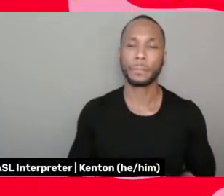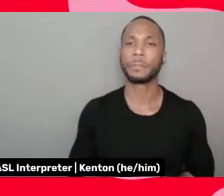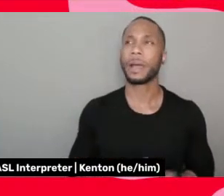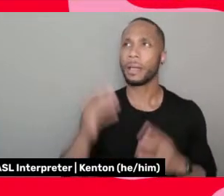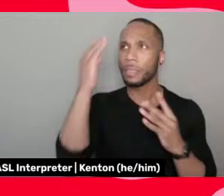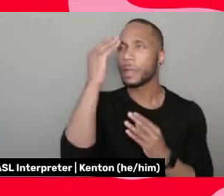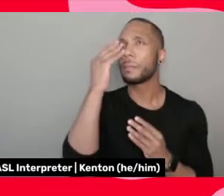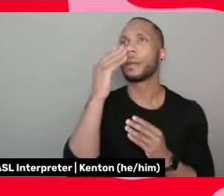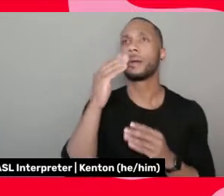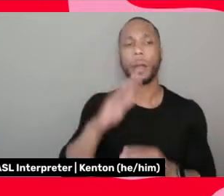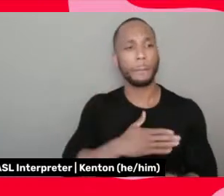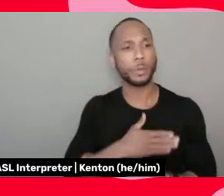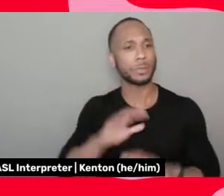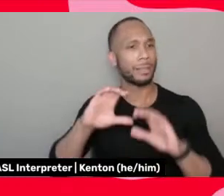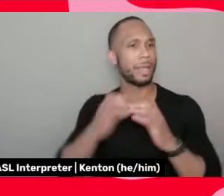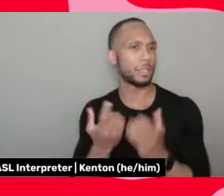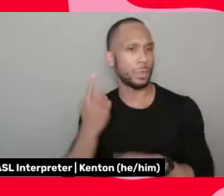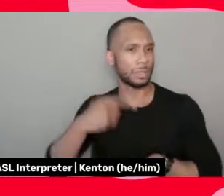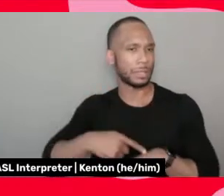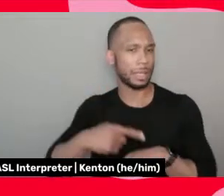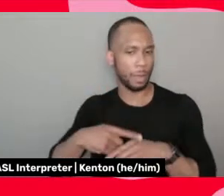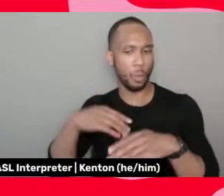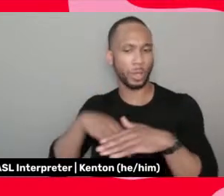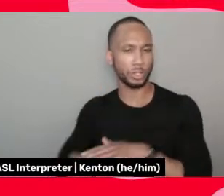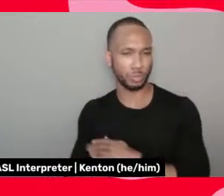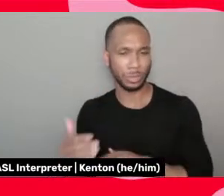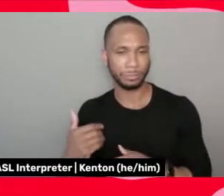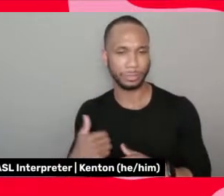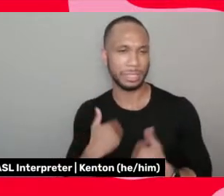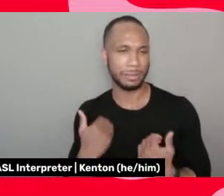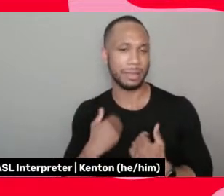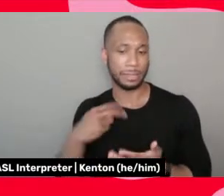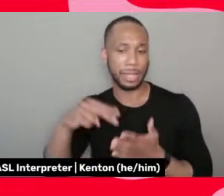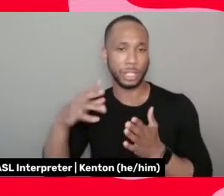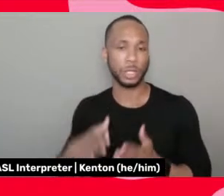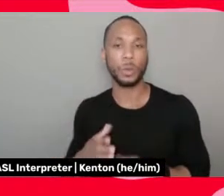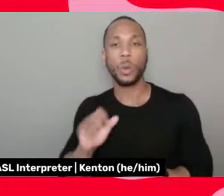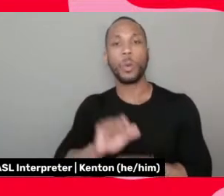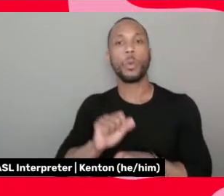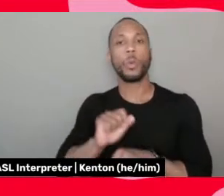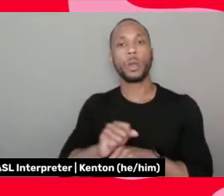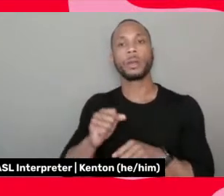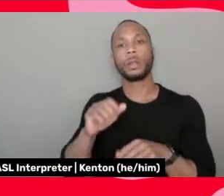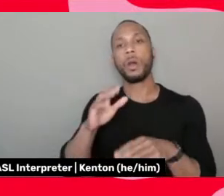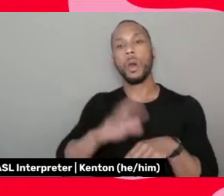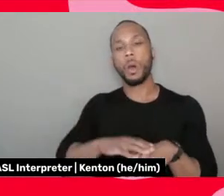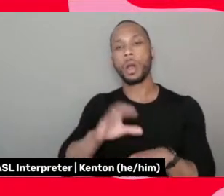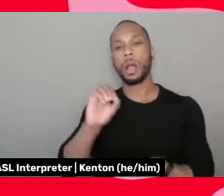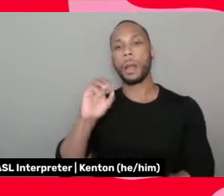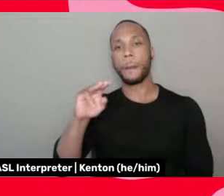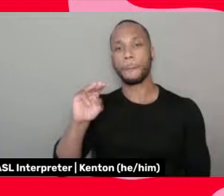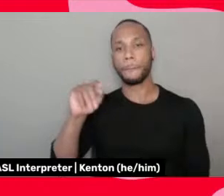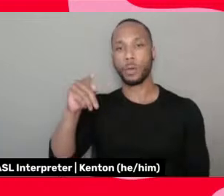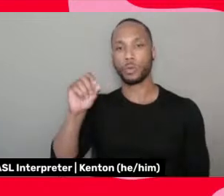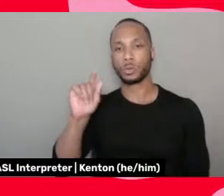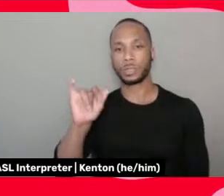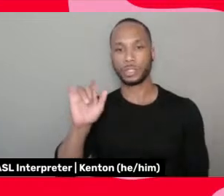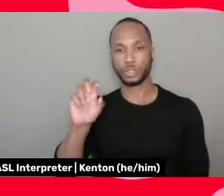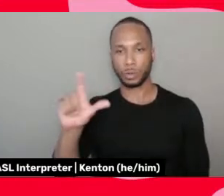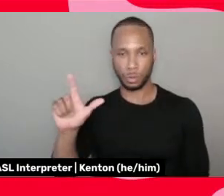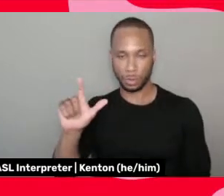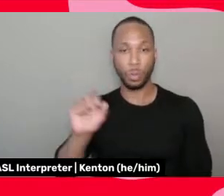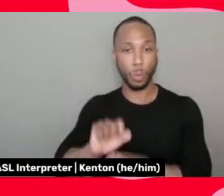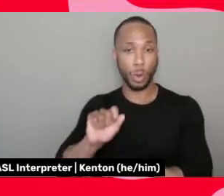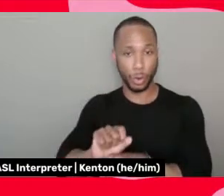music class that I went into as a young dancer and we were working on compositional work and the, um,